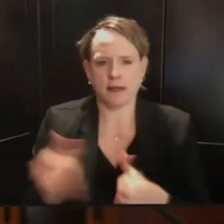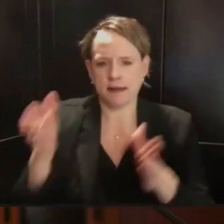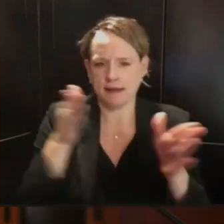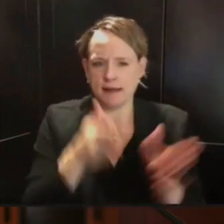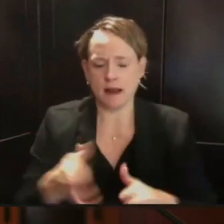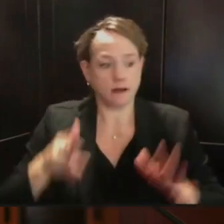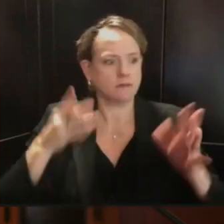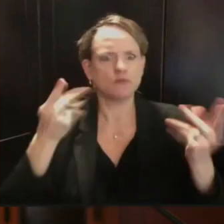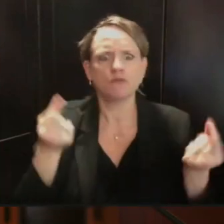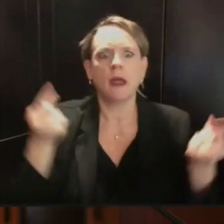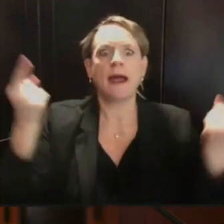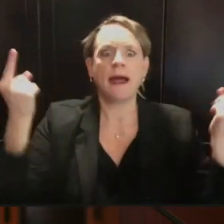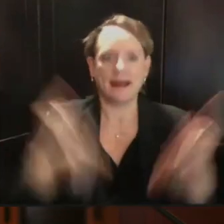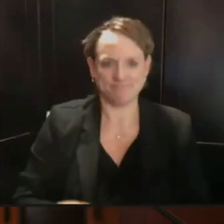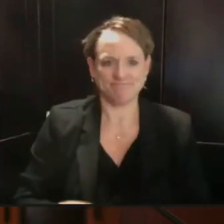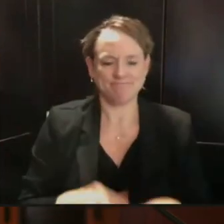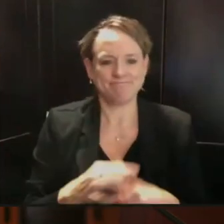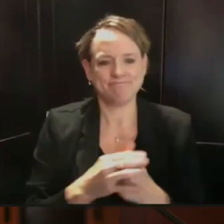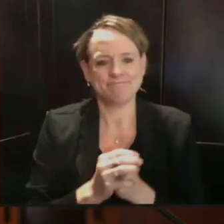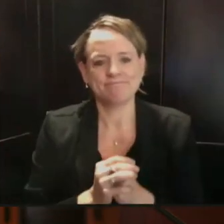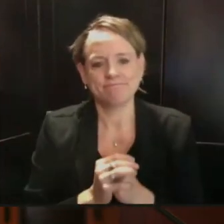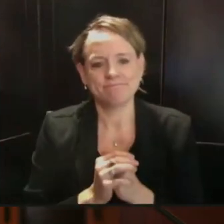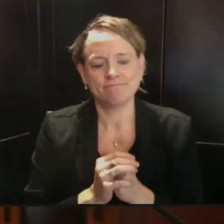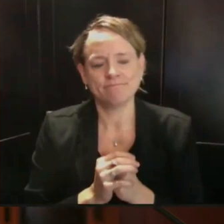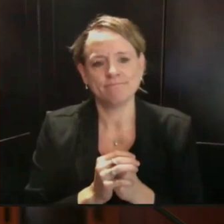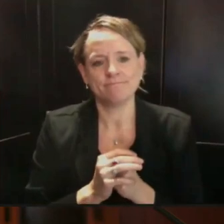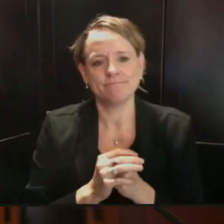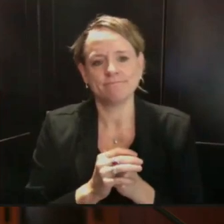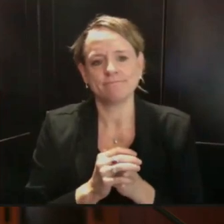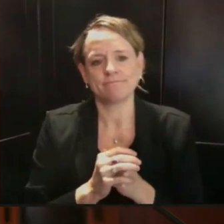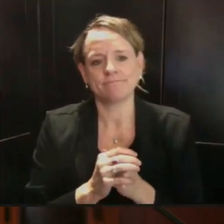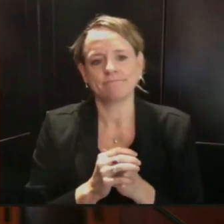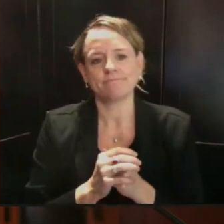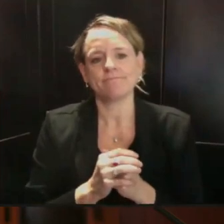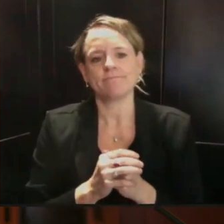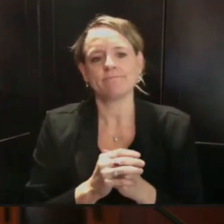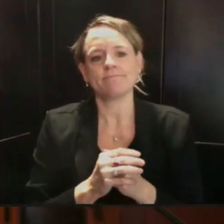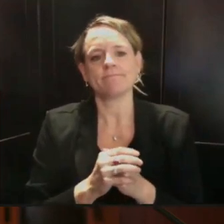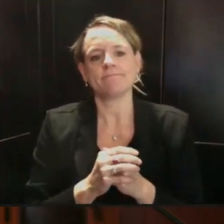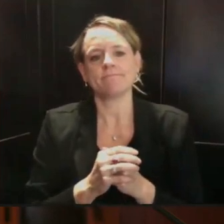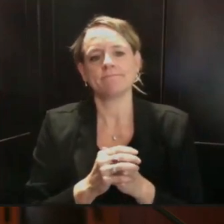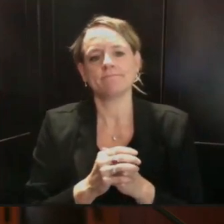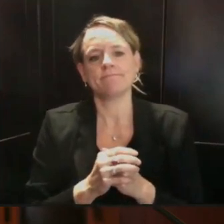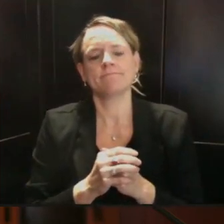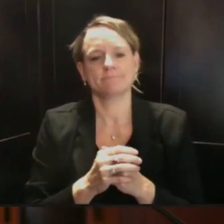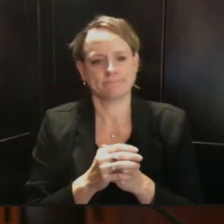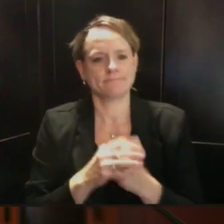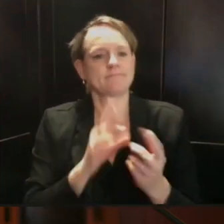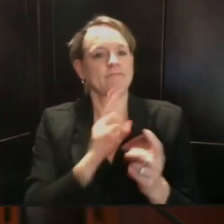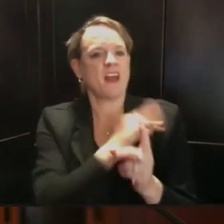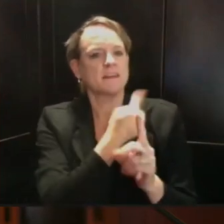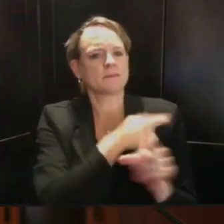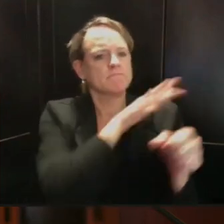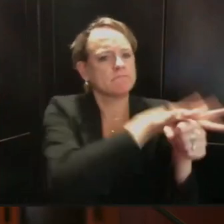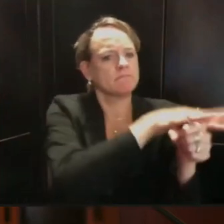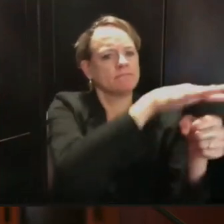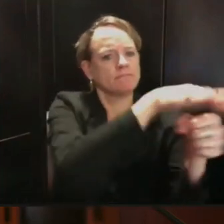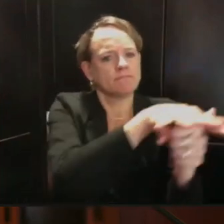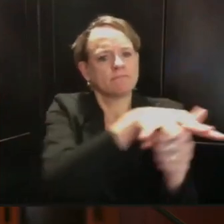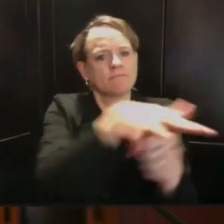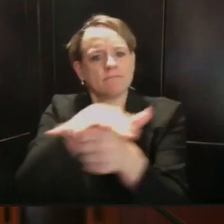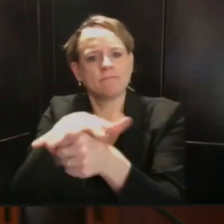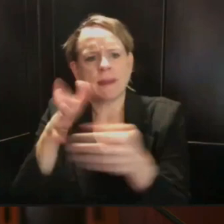own system do surge planning so that they can flex and transition beds to different levels of care